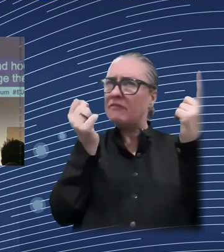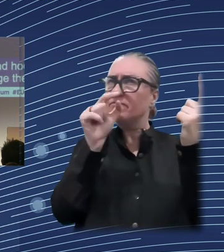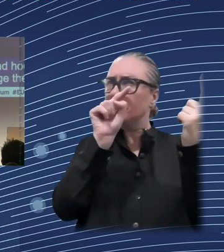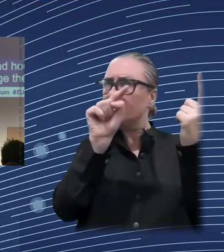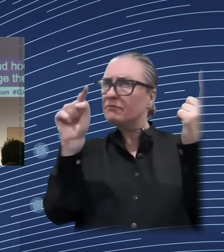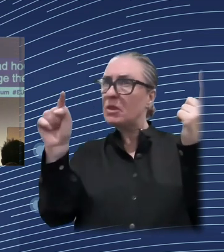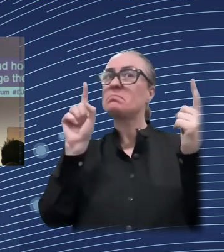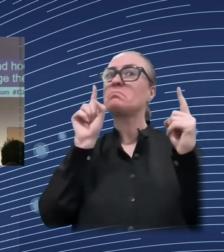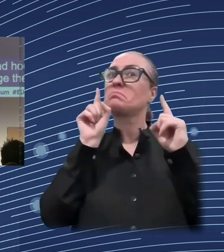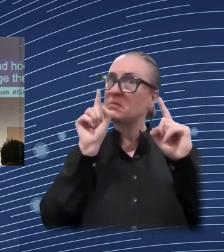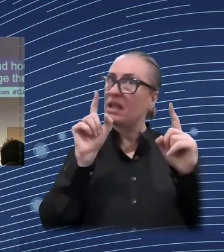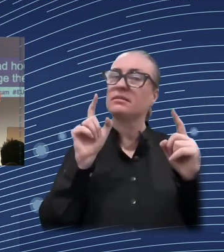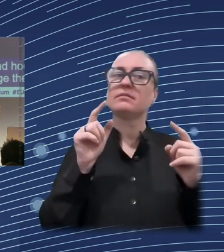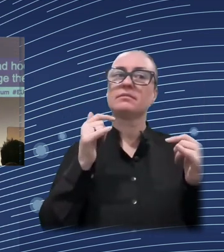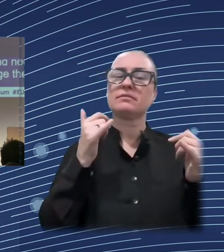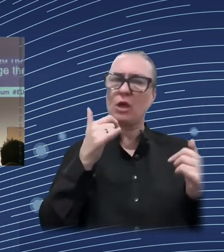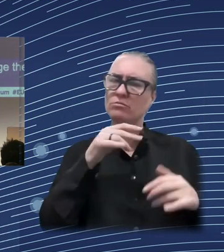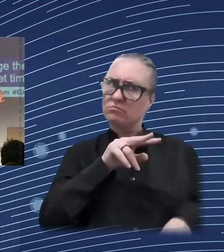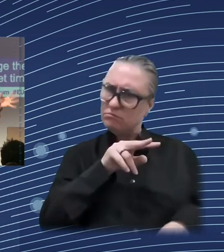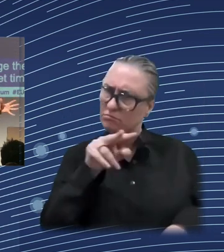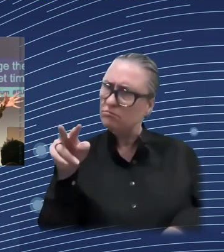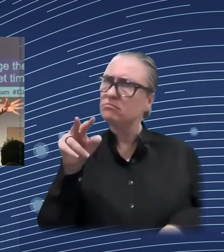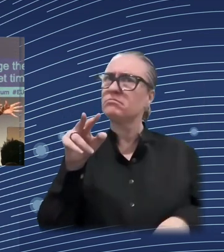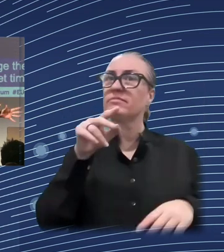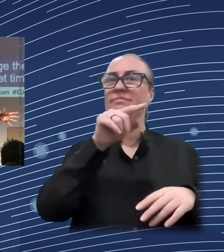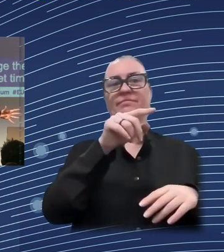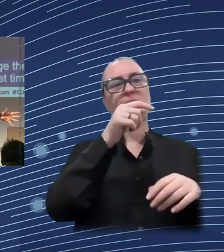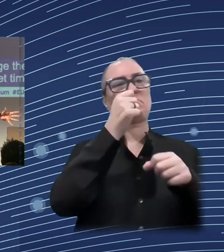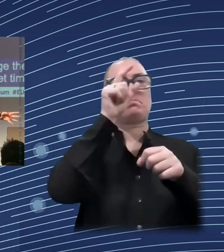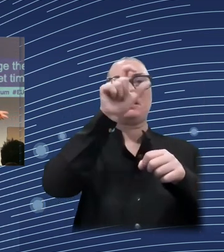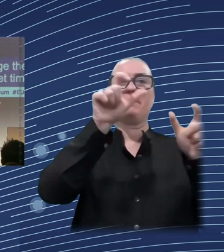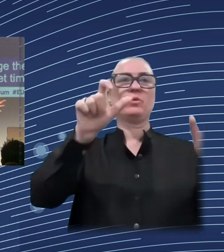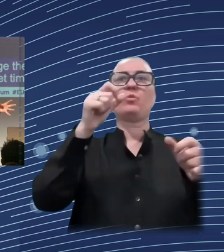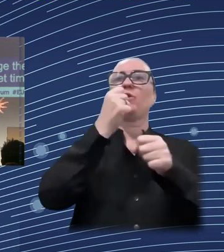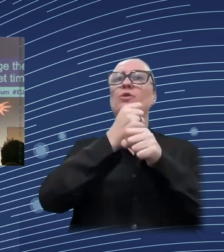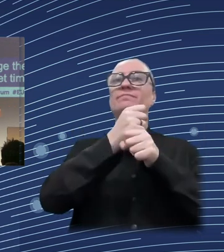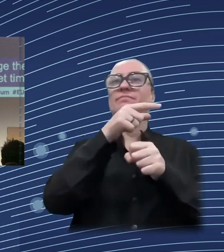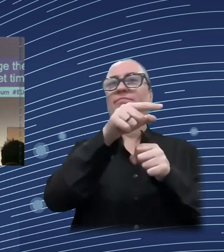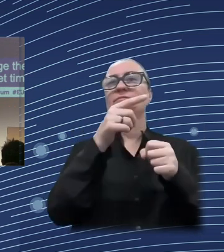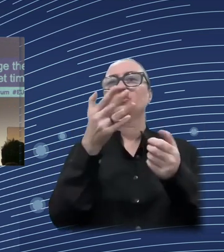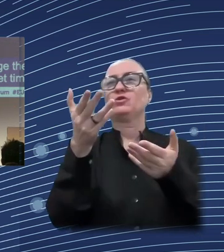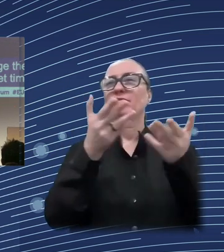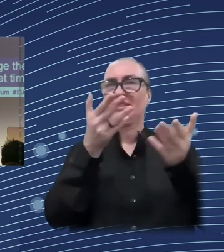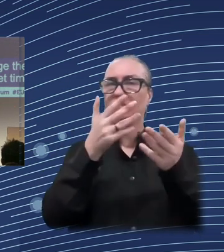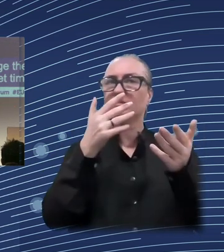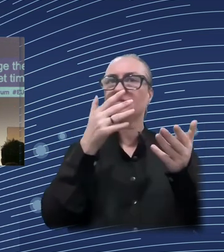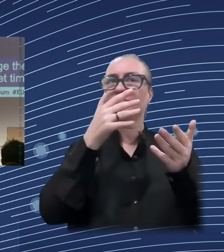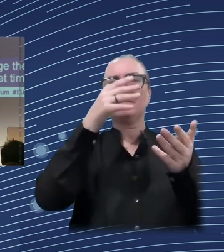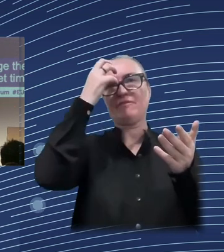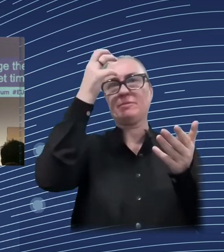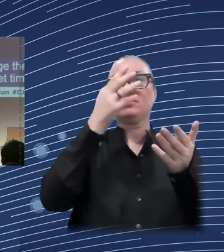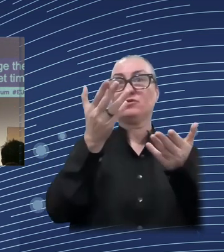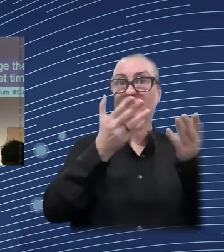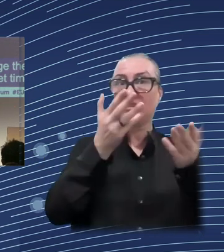we conduct a distributional impact assessment, which we publish, but the departments also do their own one. So there's that sort of checks and balances, if you like.